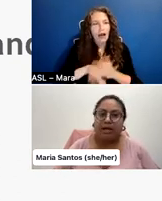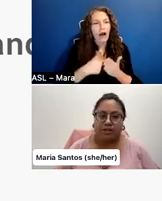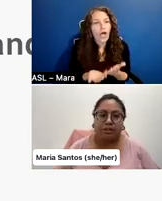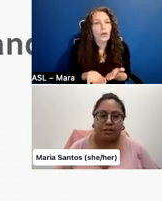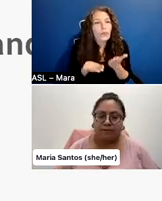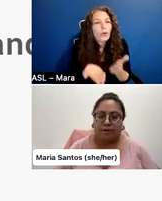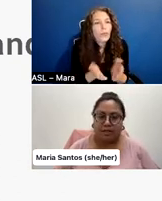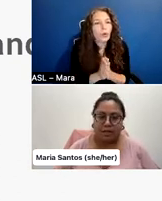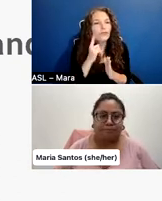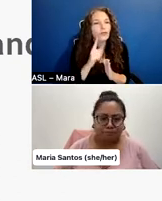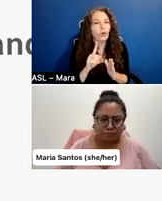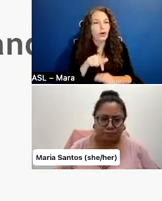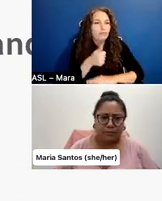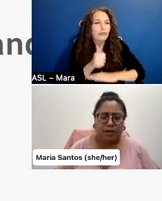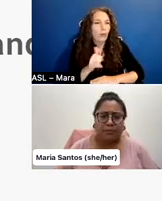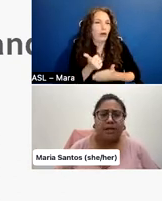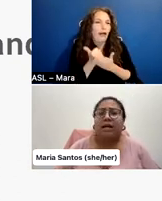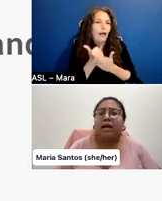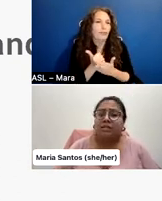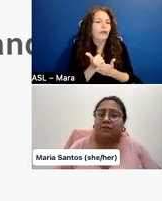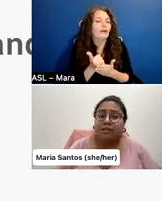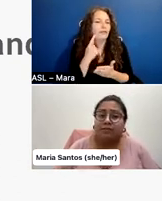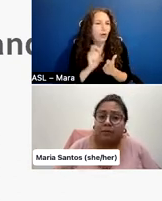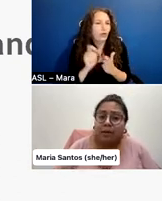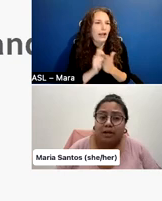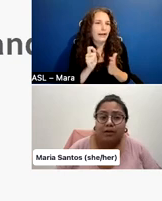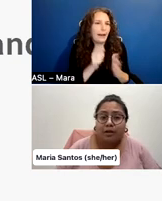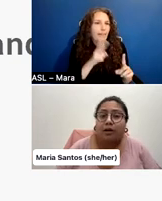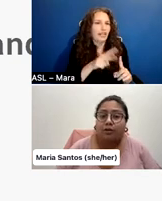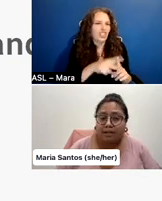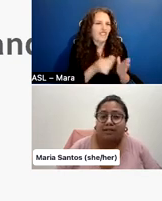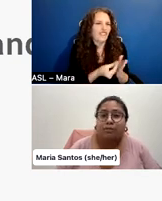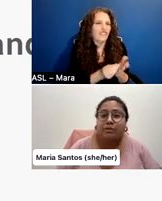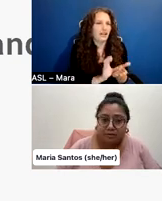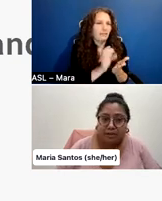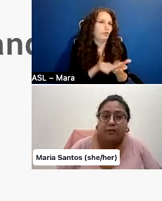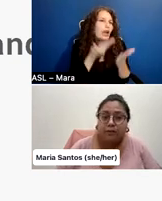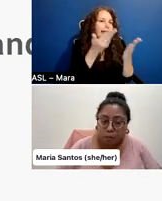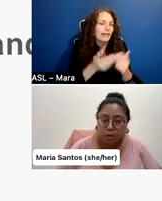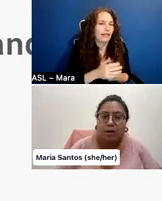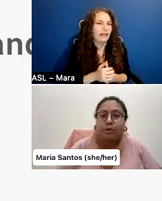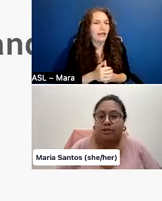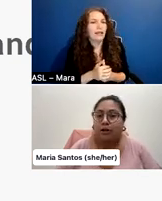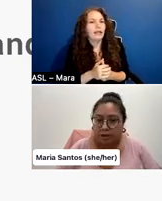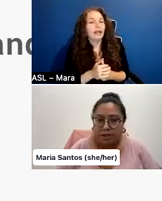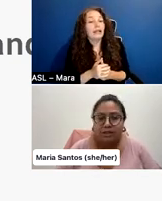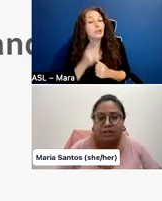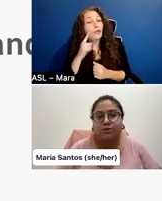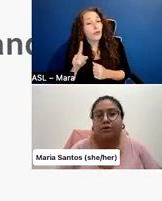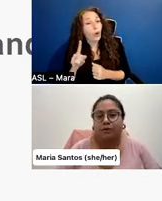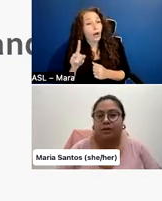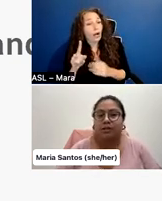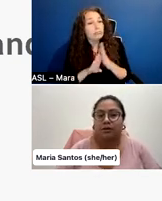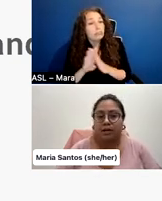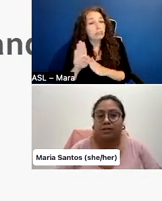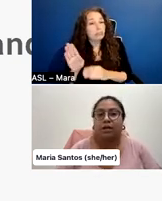applications and fundraising. Um, as a first-time filmmaker, there are grants specifically for emerging artists, and